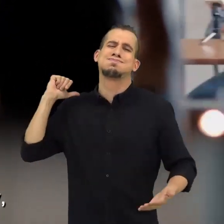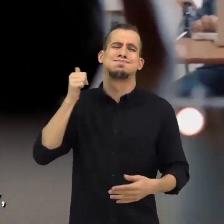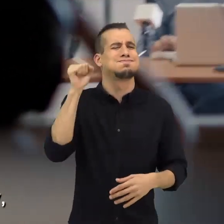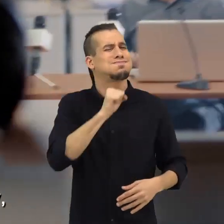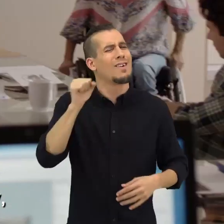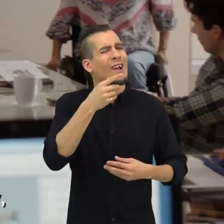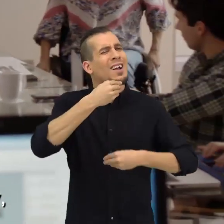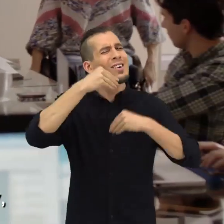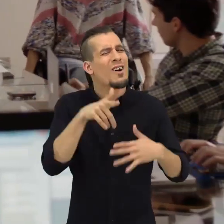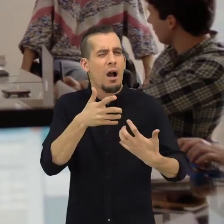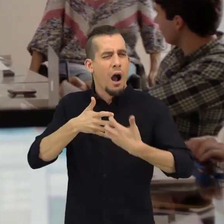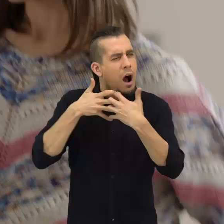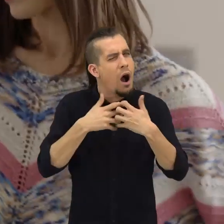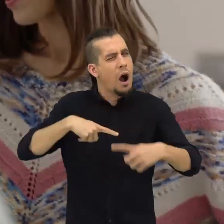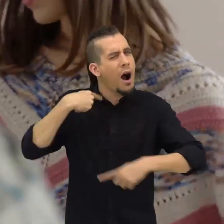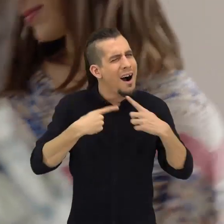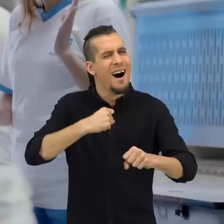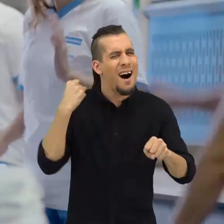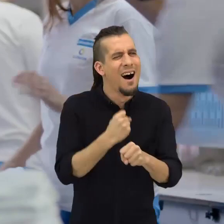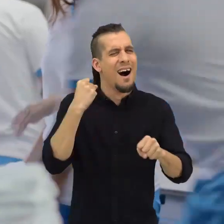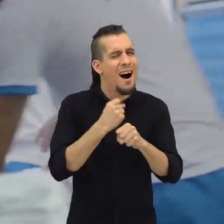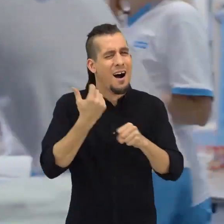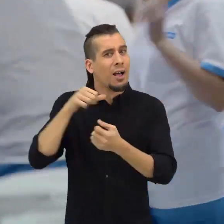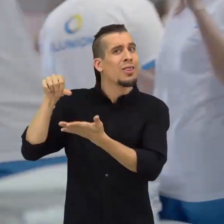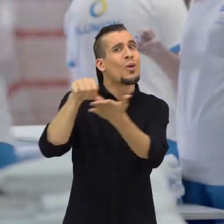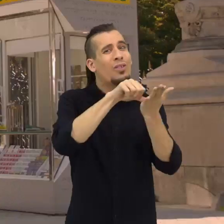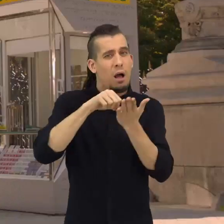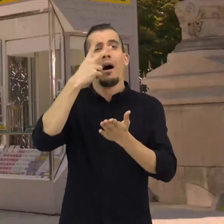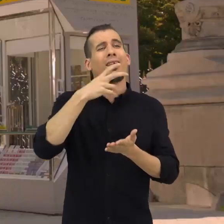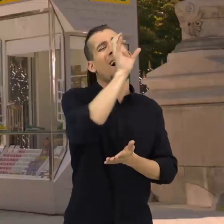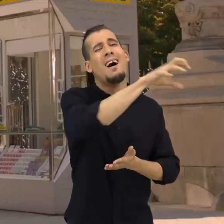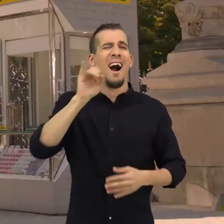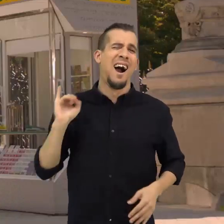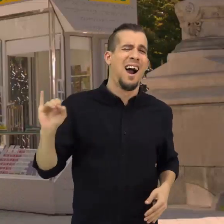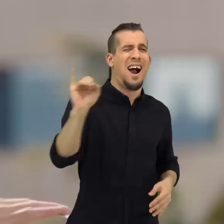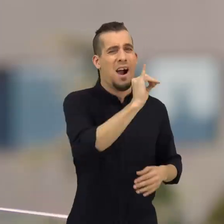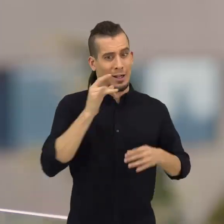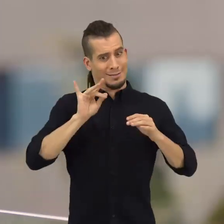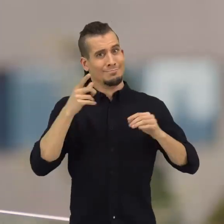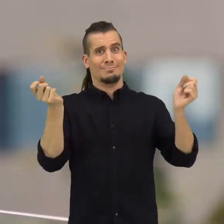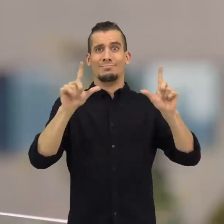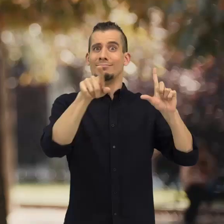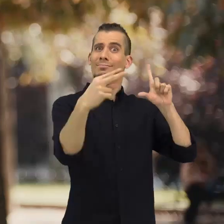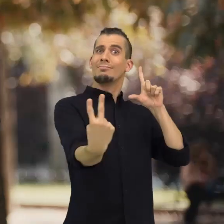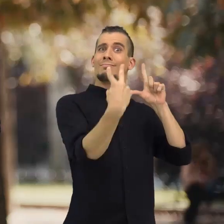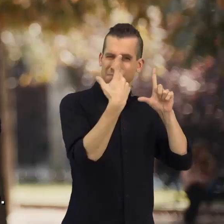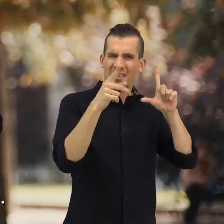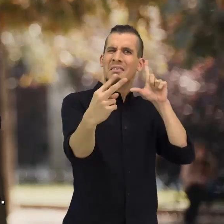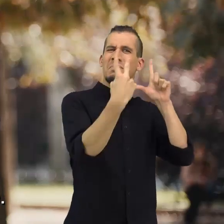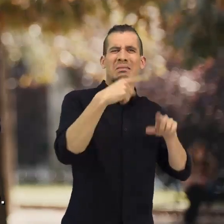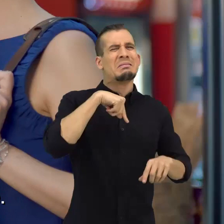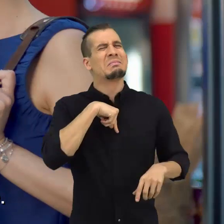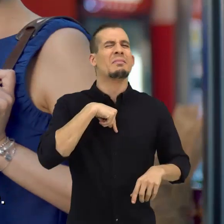clear from decades of history, fighting and daily work adorning cities all over. Yeah, you looking at the screen.